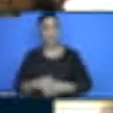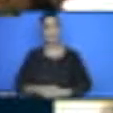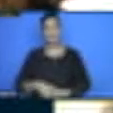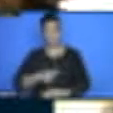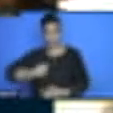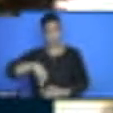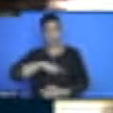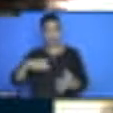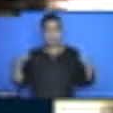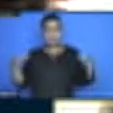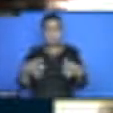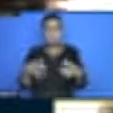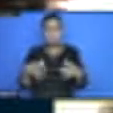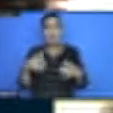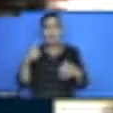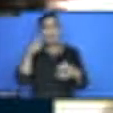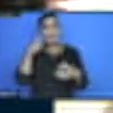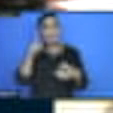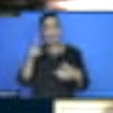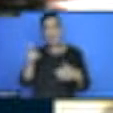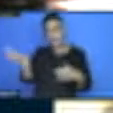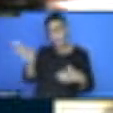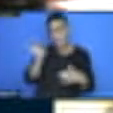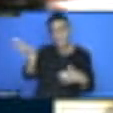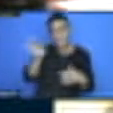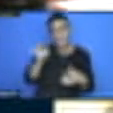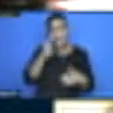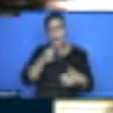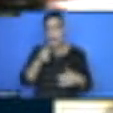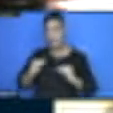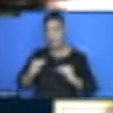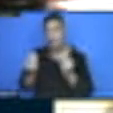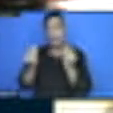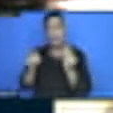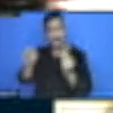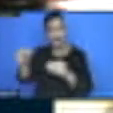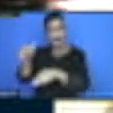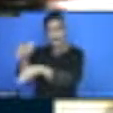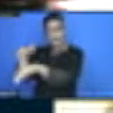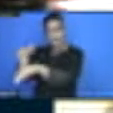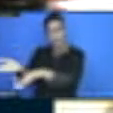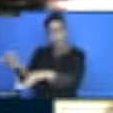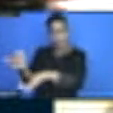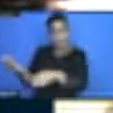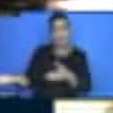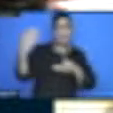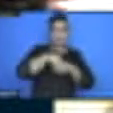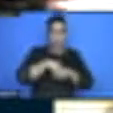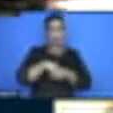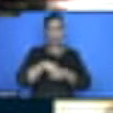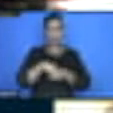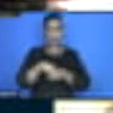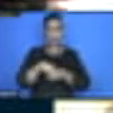leadership of the youth, the young people. Instead of using them as people who are in the